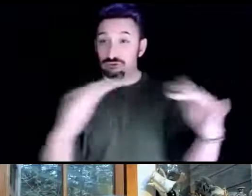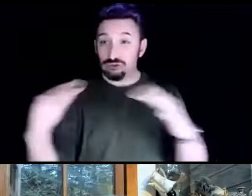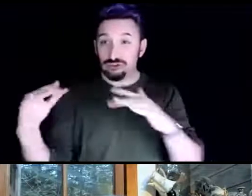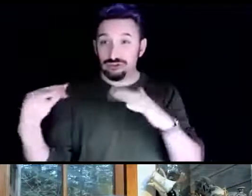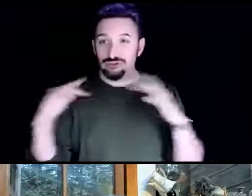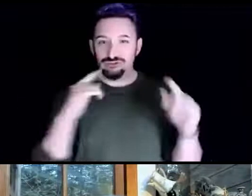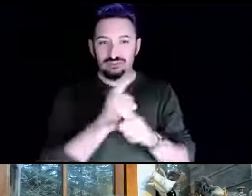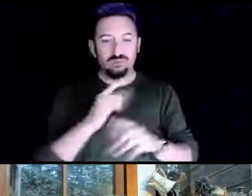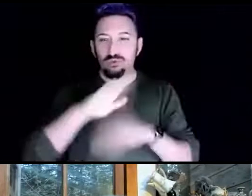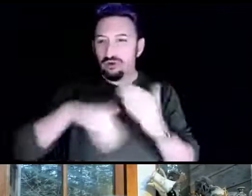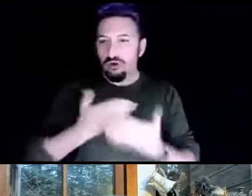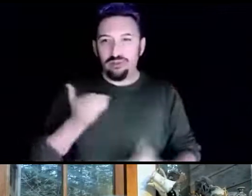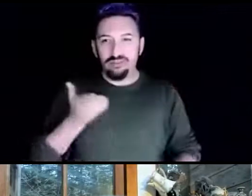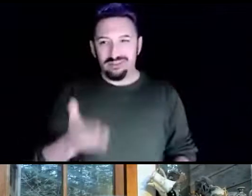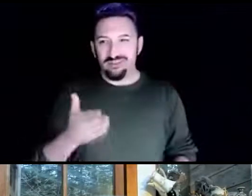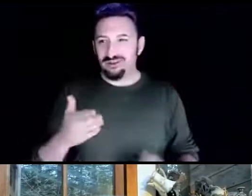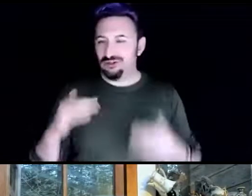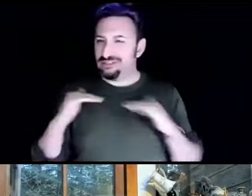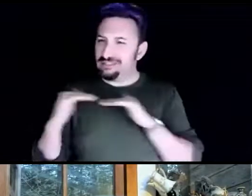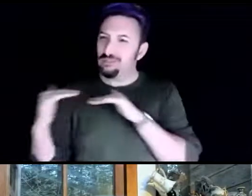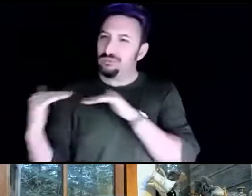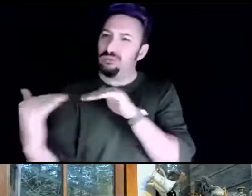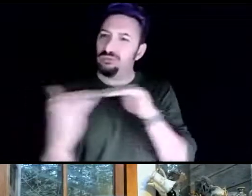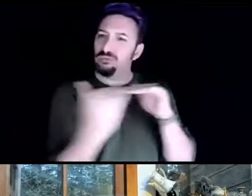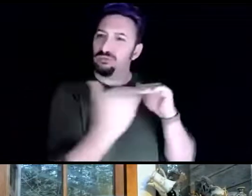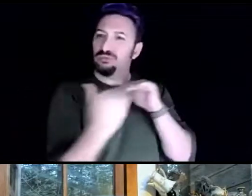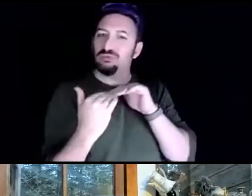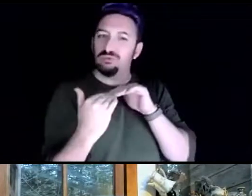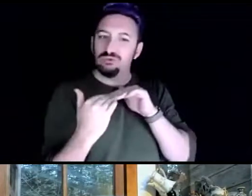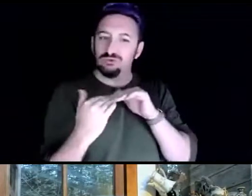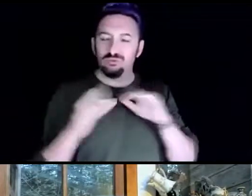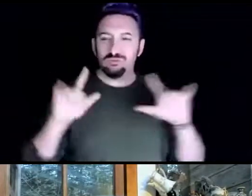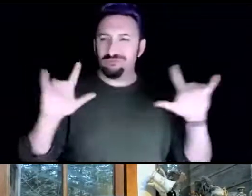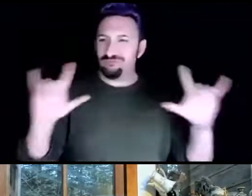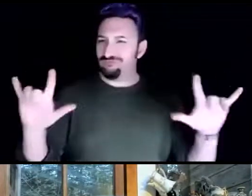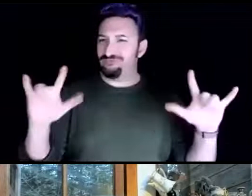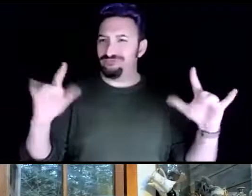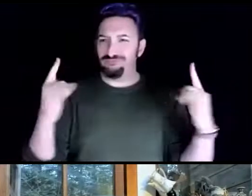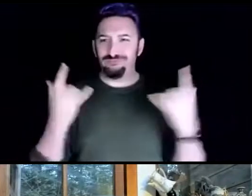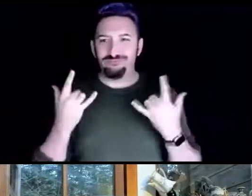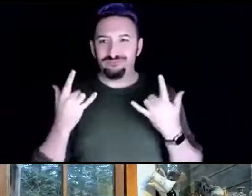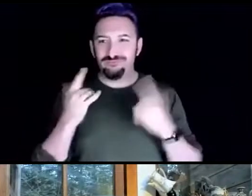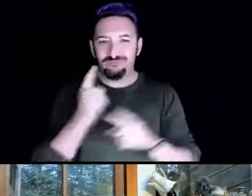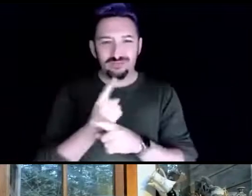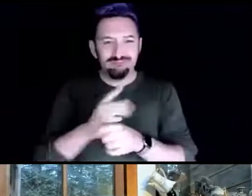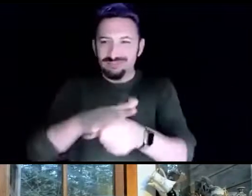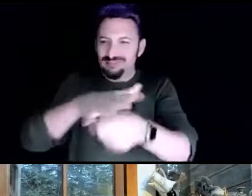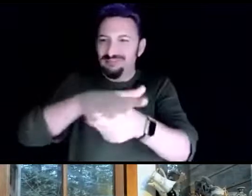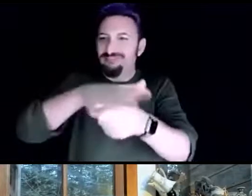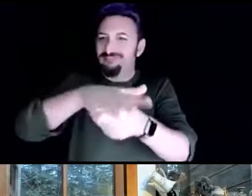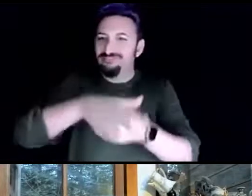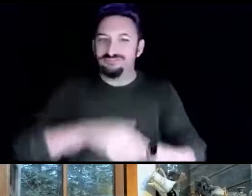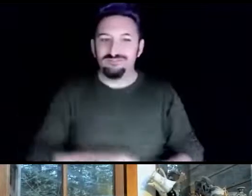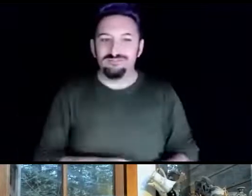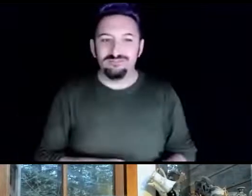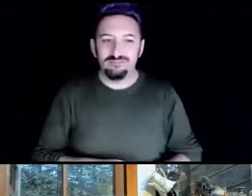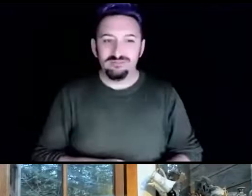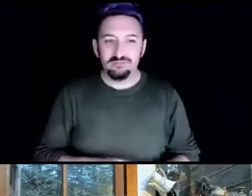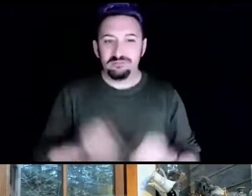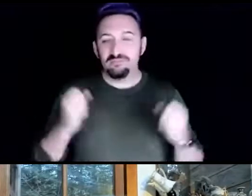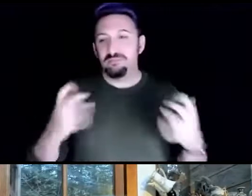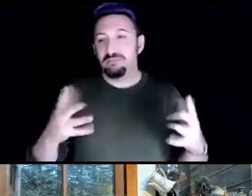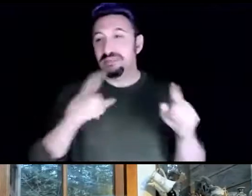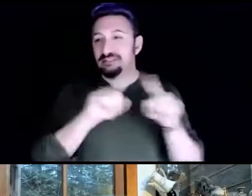we all love each other, then, you know, isn't that enough, I think, right? Because there's so many different ways to define